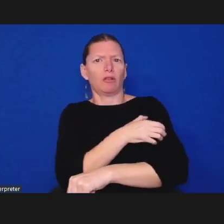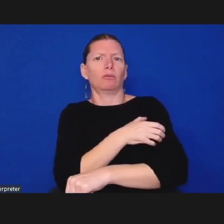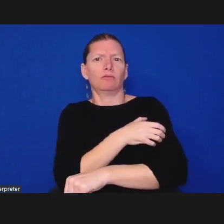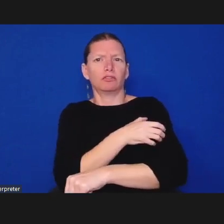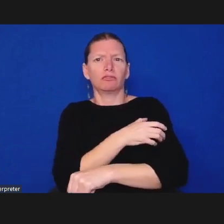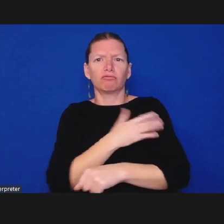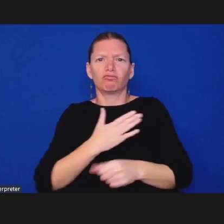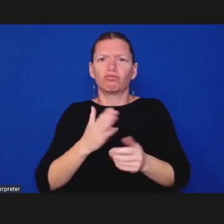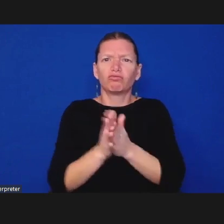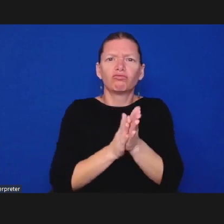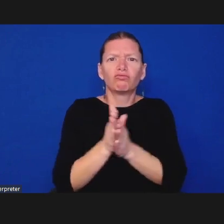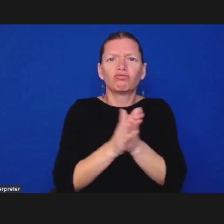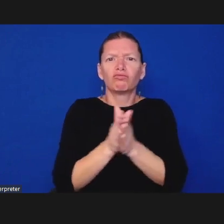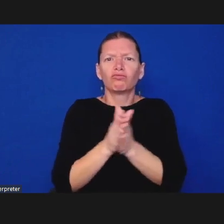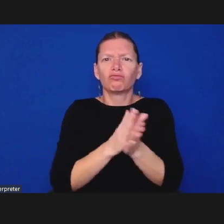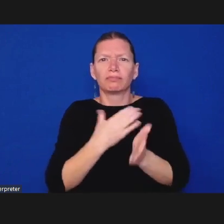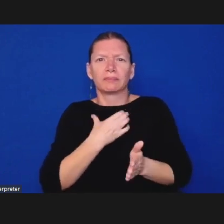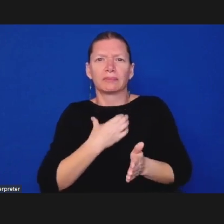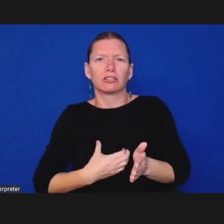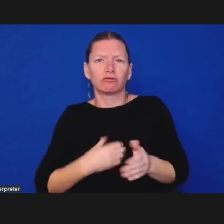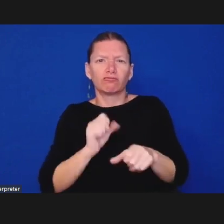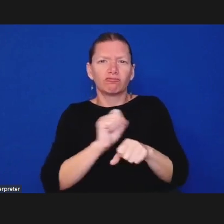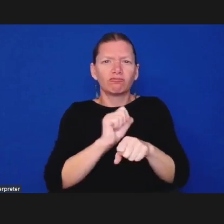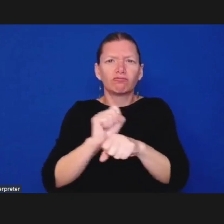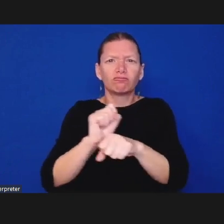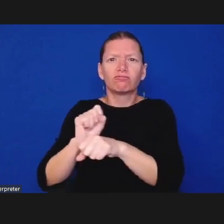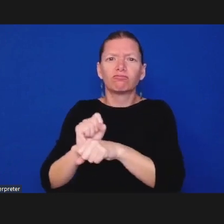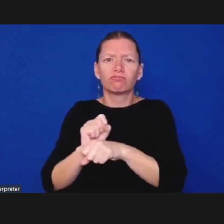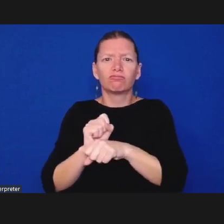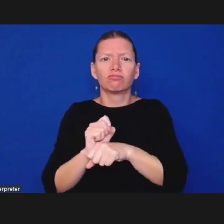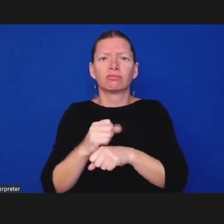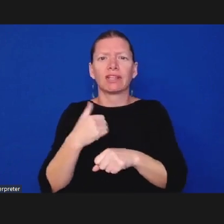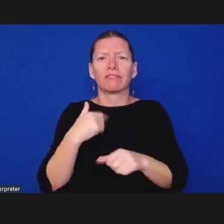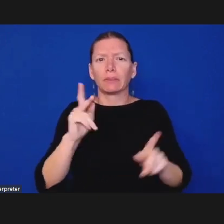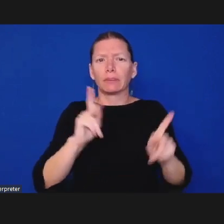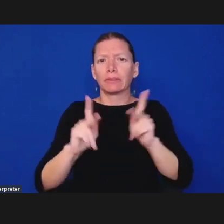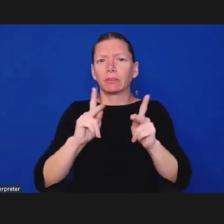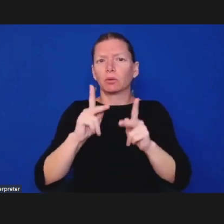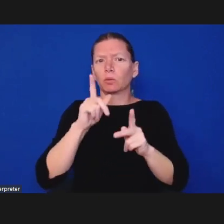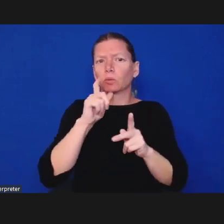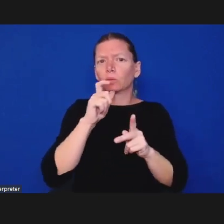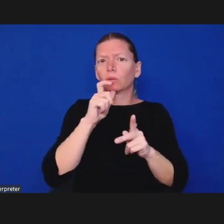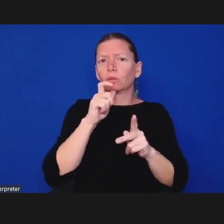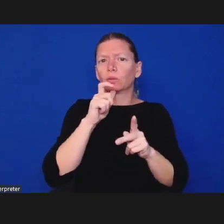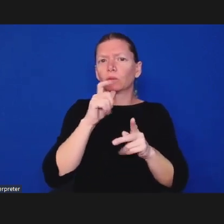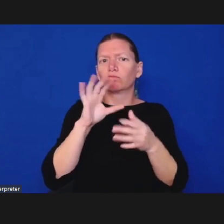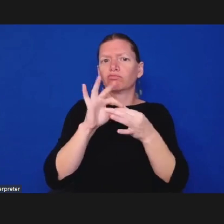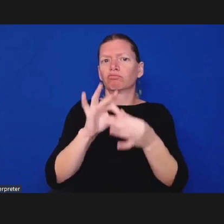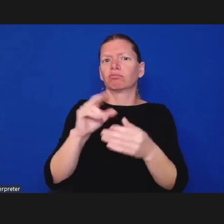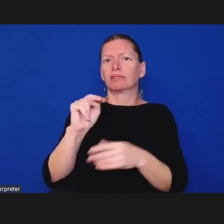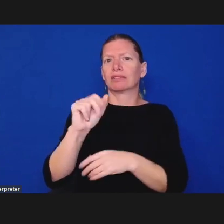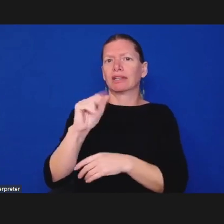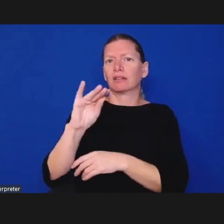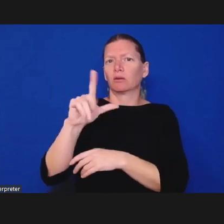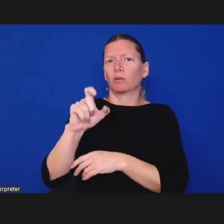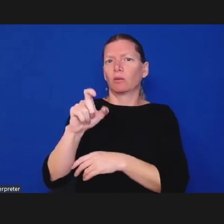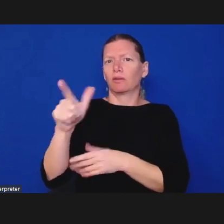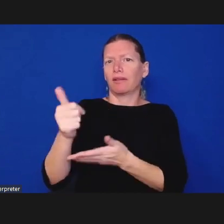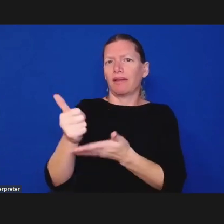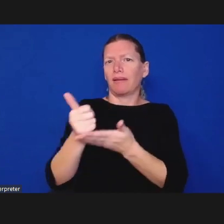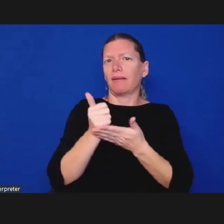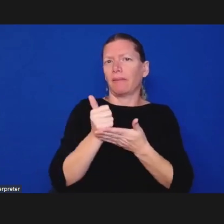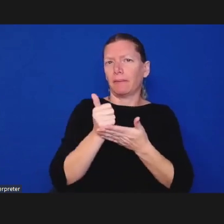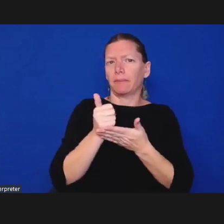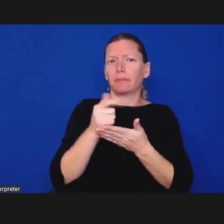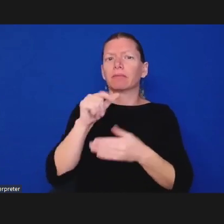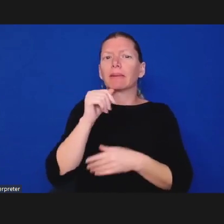members of nicole not board members but involved in the organization and do work as well so there's things